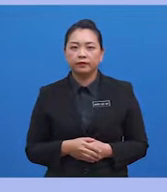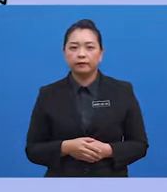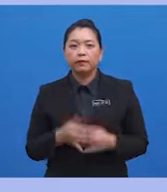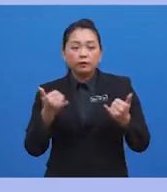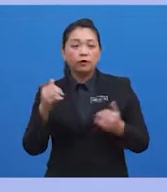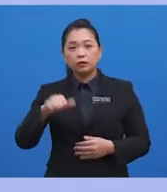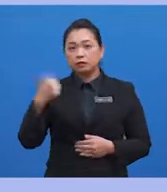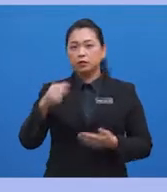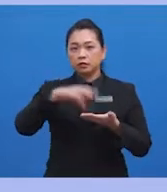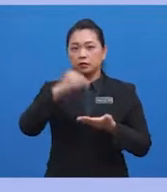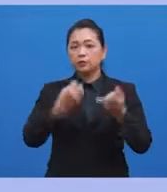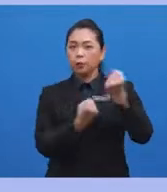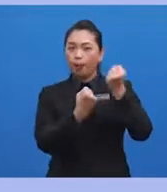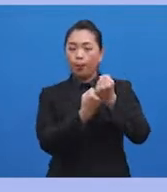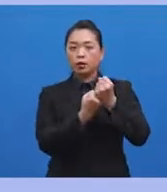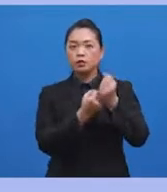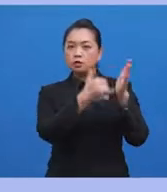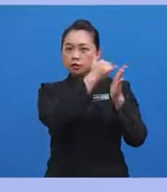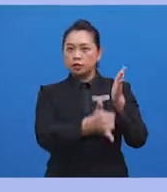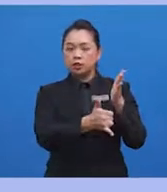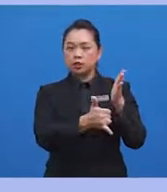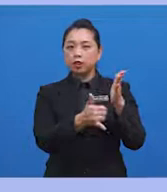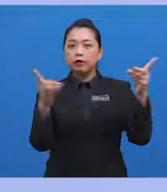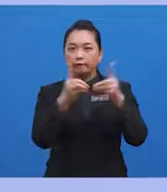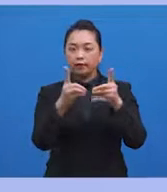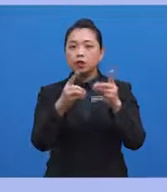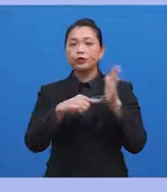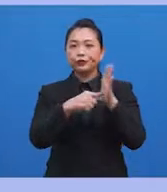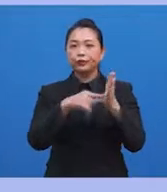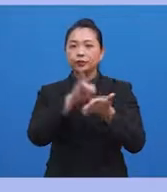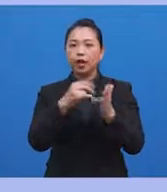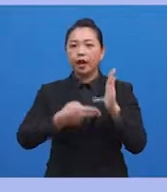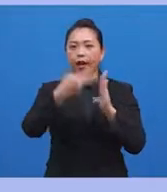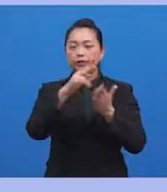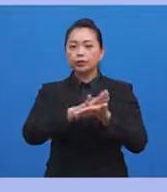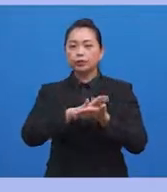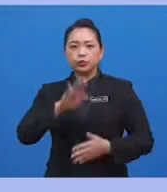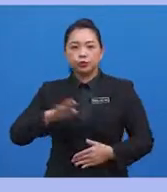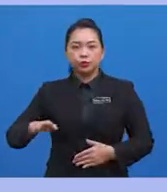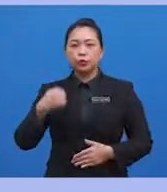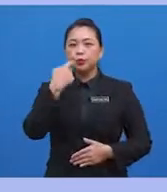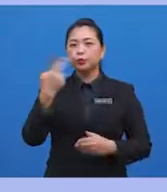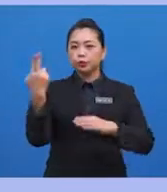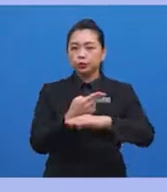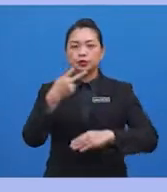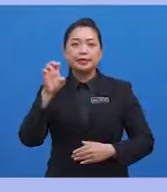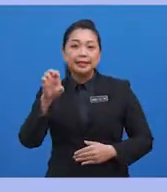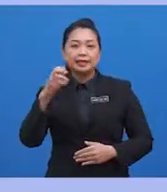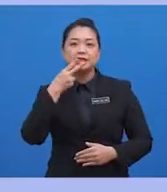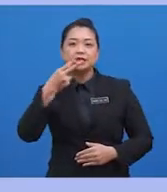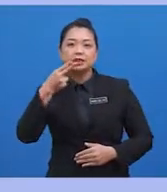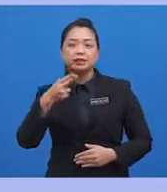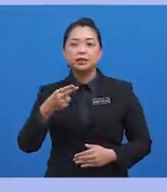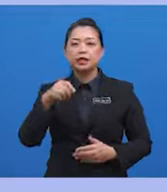Now, another study supports these findings, showing that high school students who used